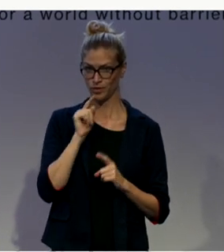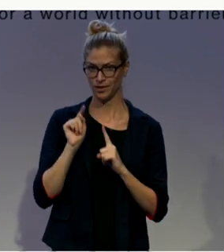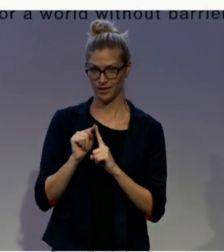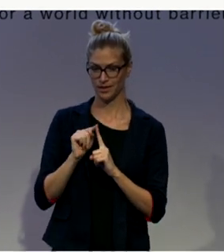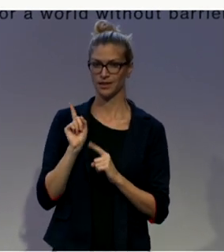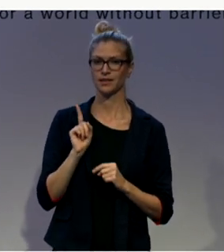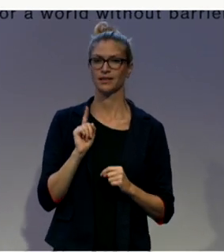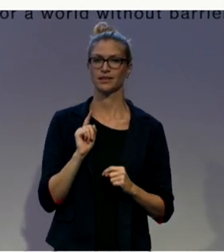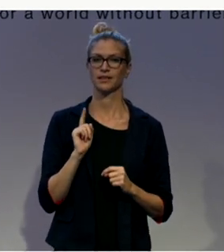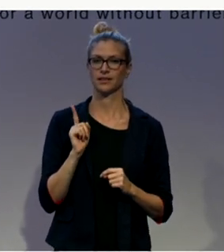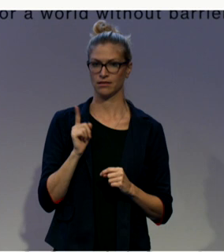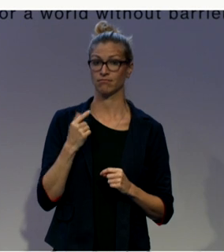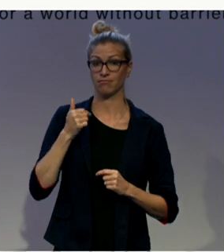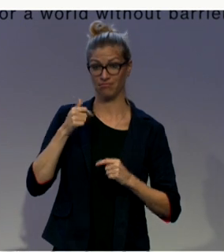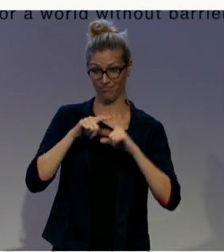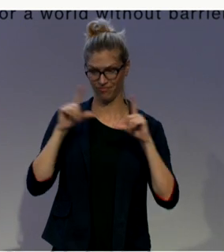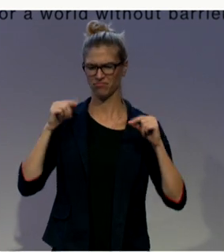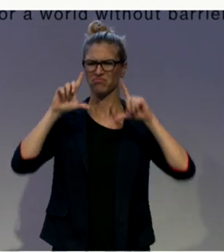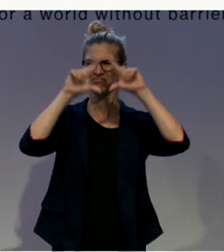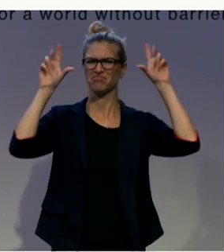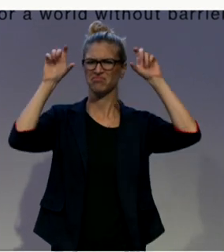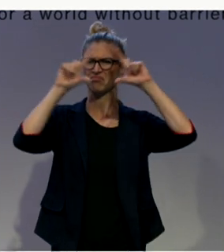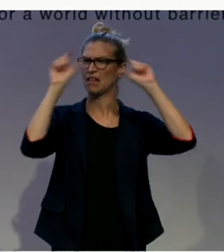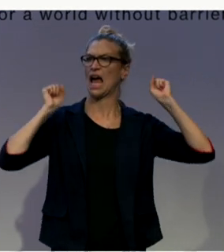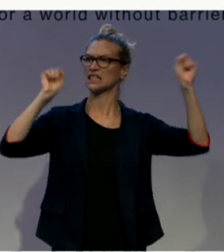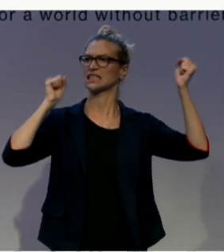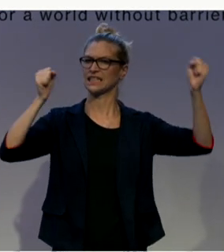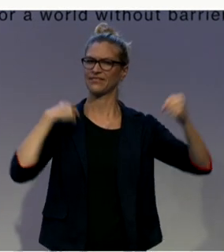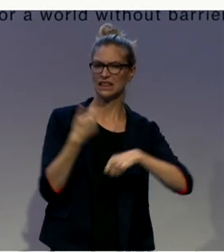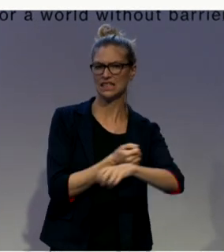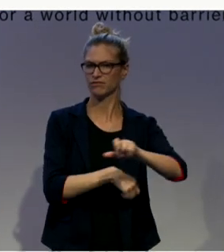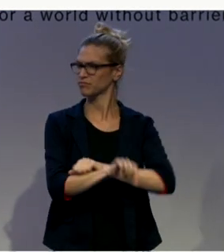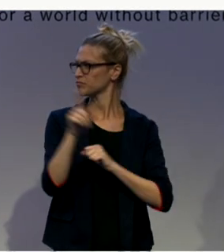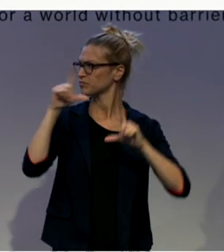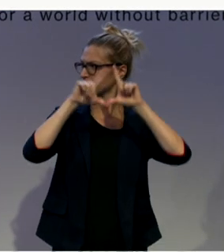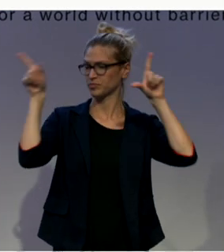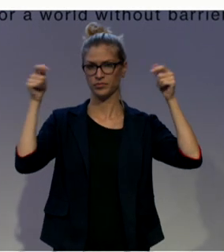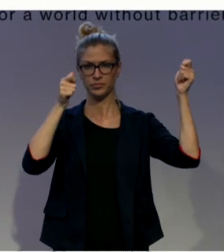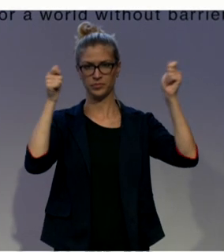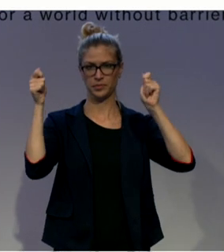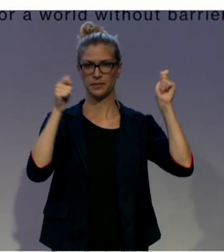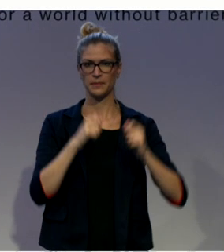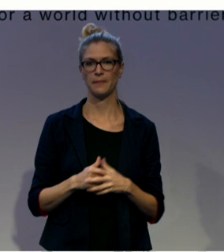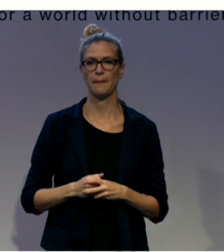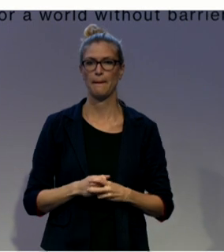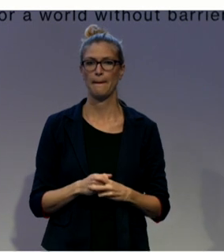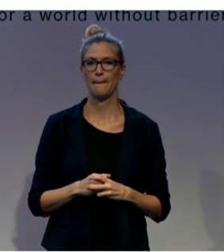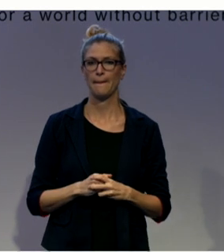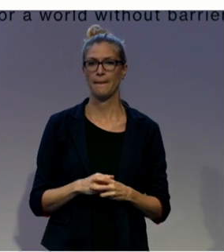people with disability. Yes. She published 14 books in various languages